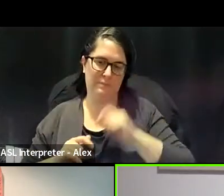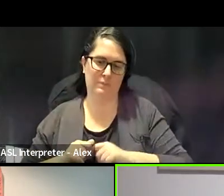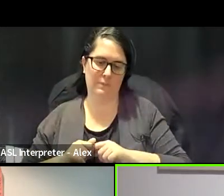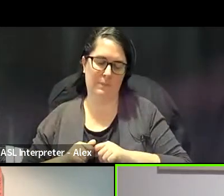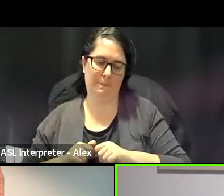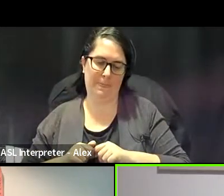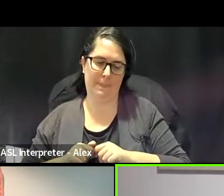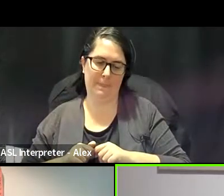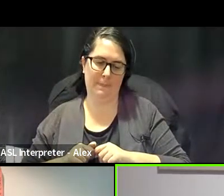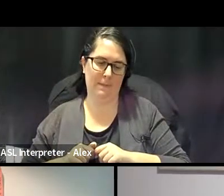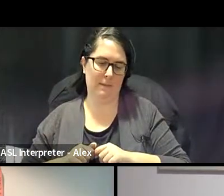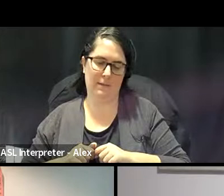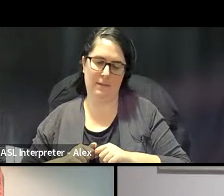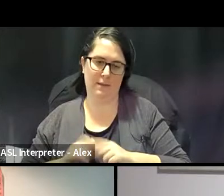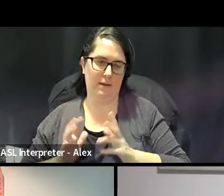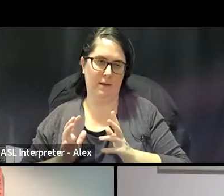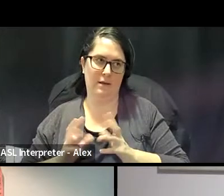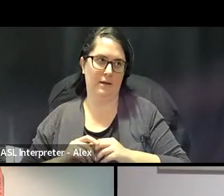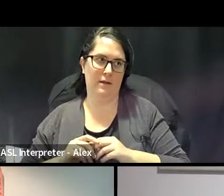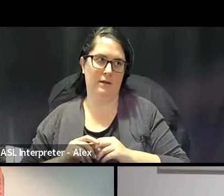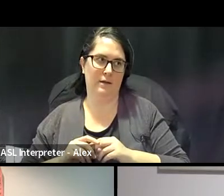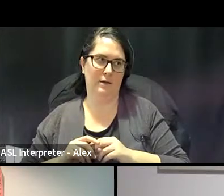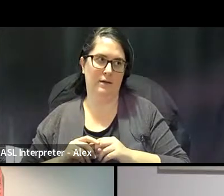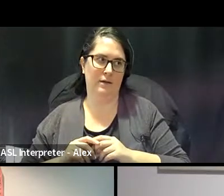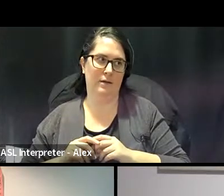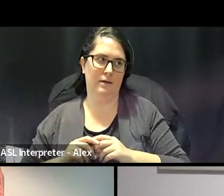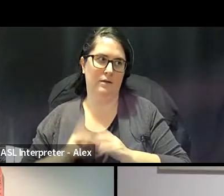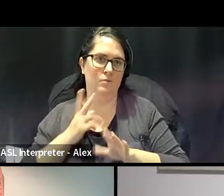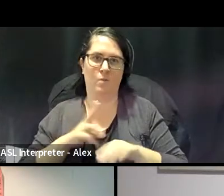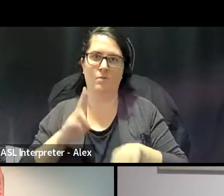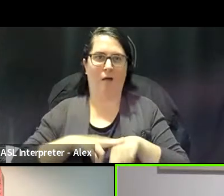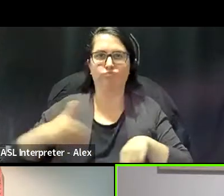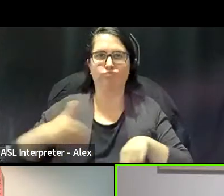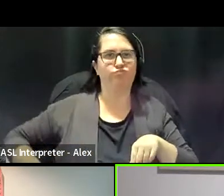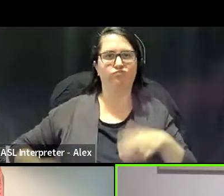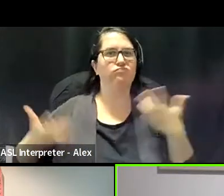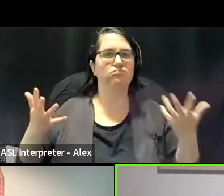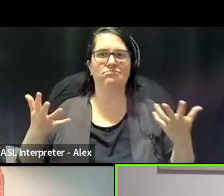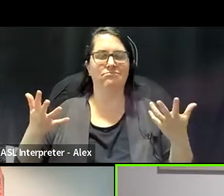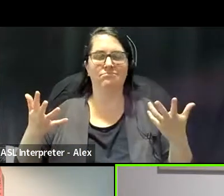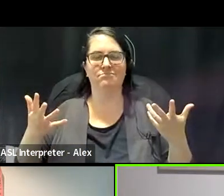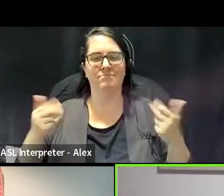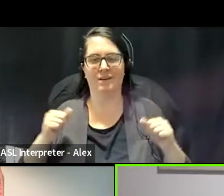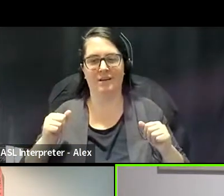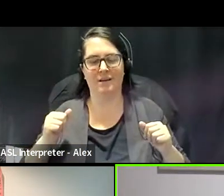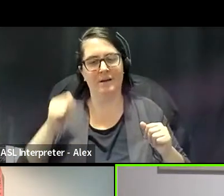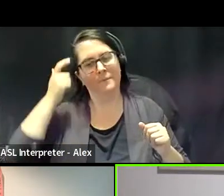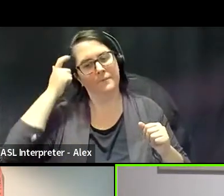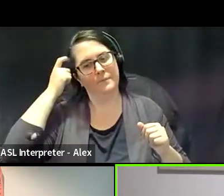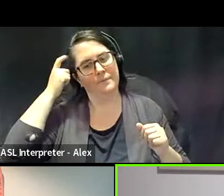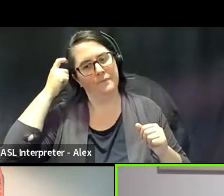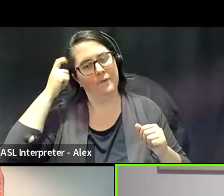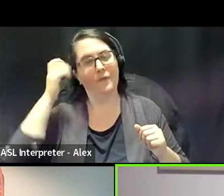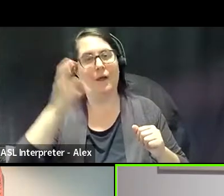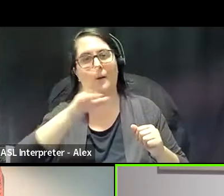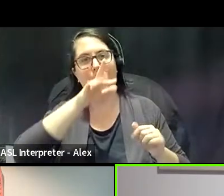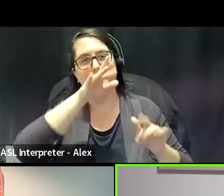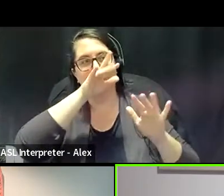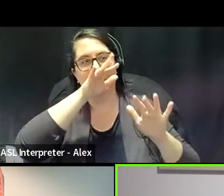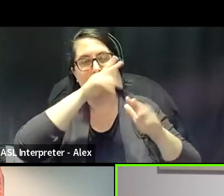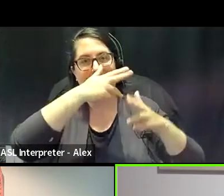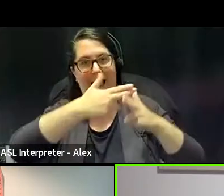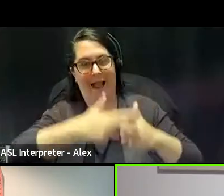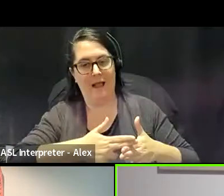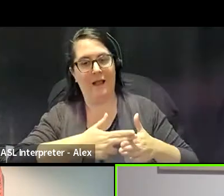are so like inherent that even like the enunciation of them is